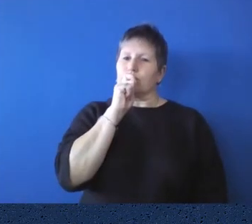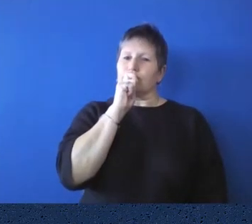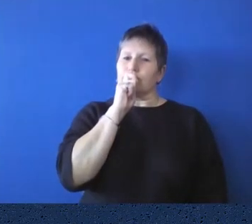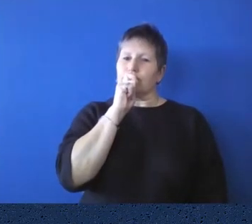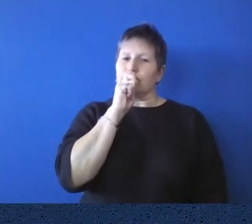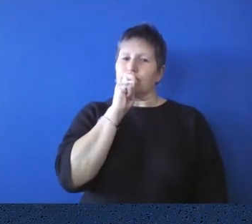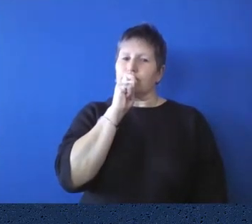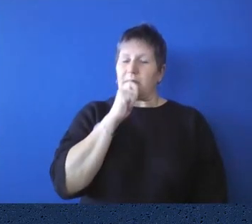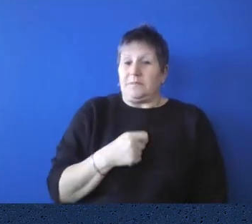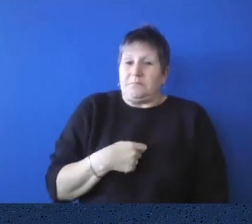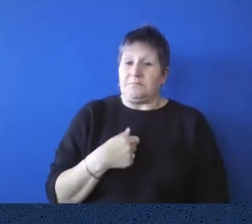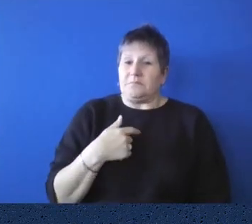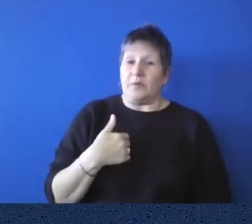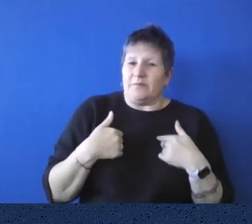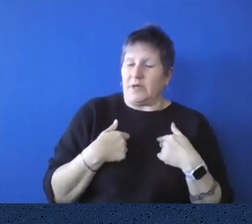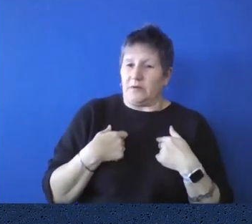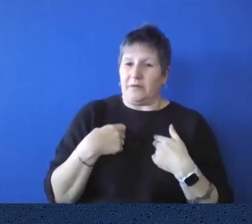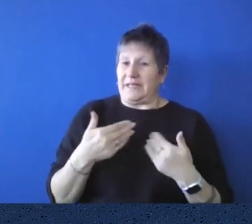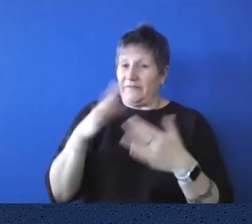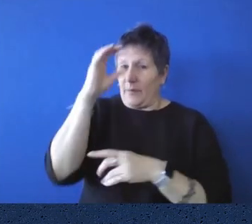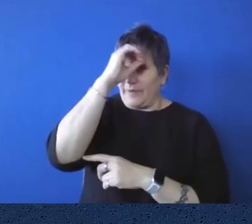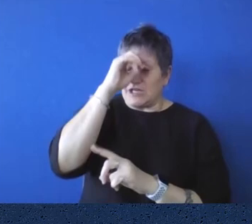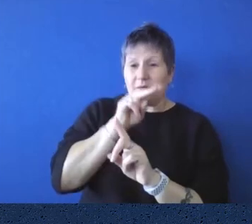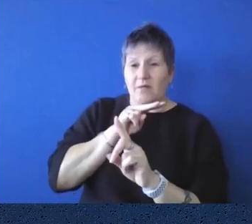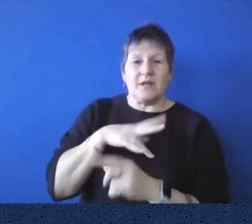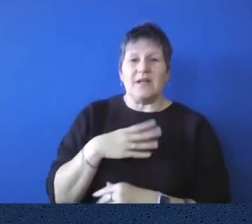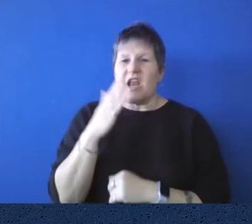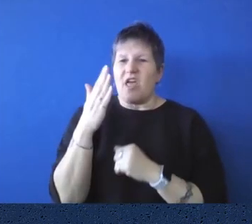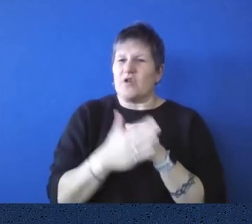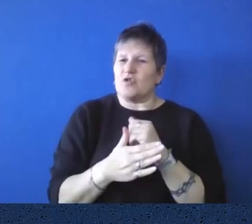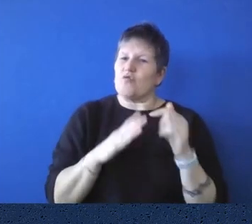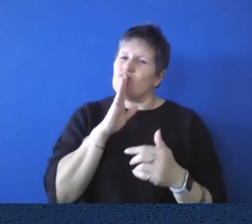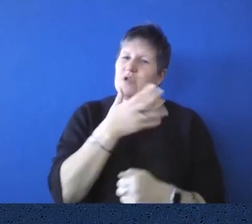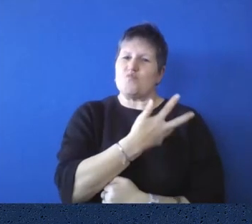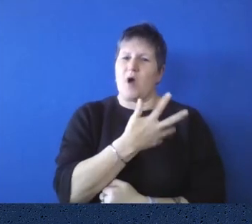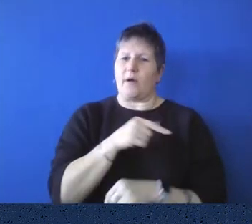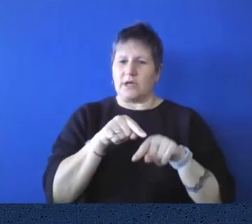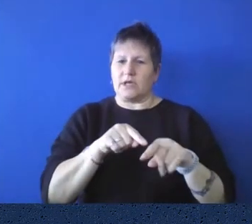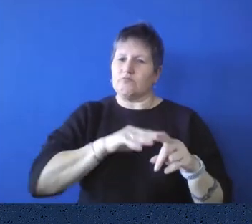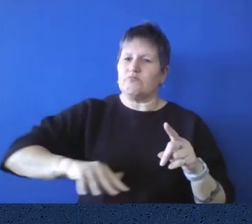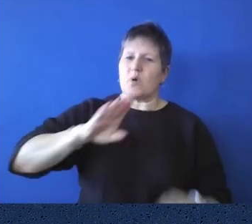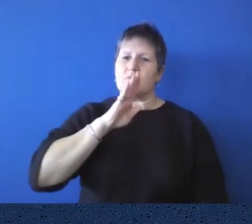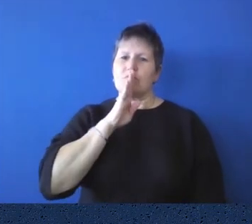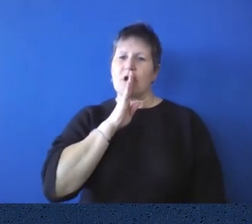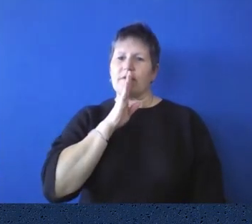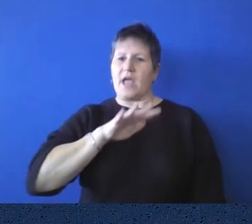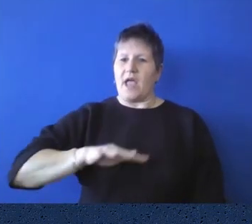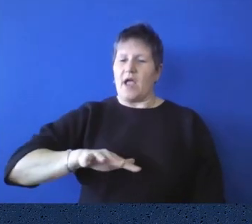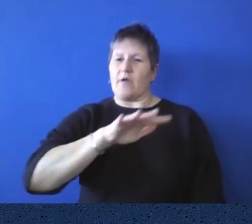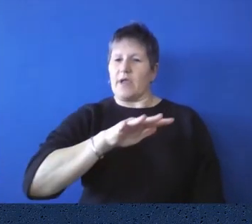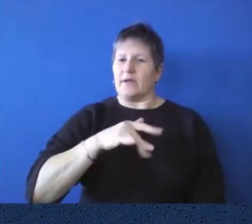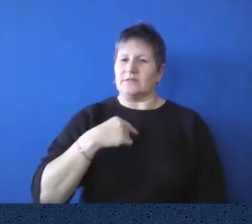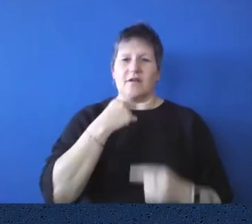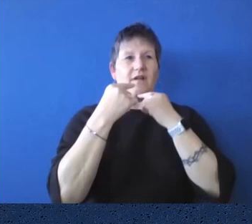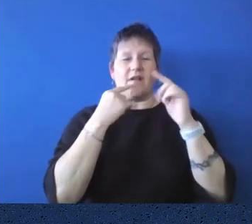carries this place in great pride. So, yeah. And something that wouldn't have changed very much in the entire history of the